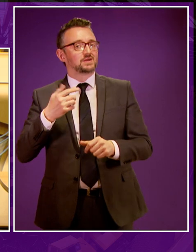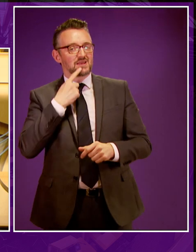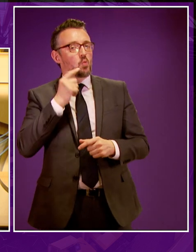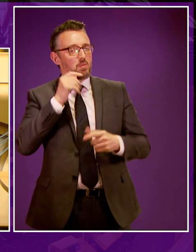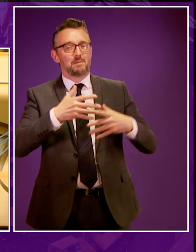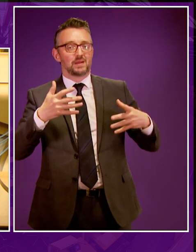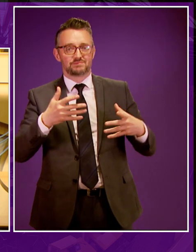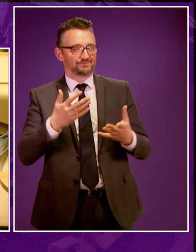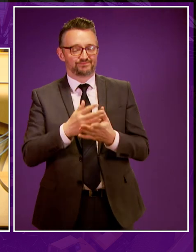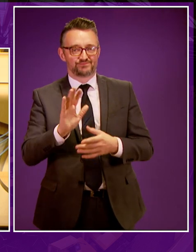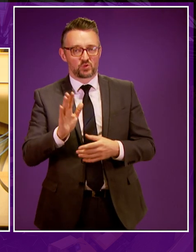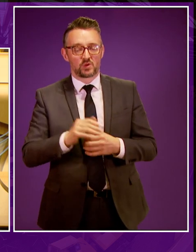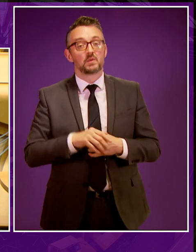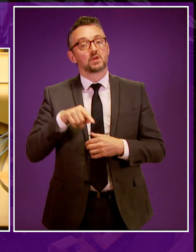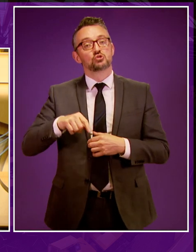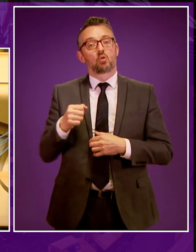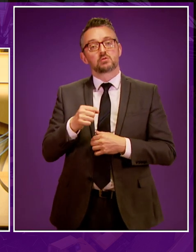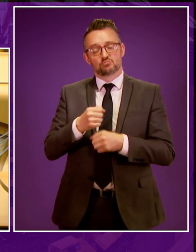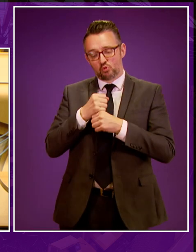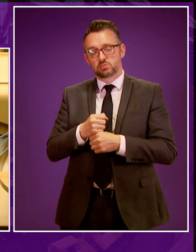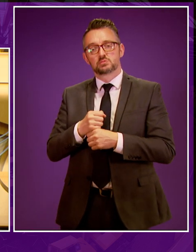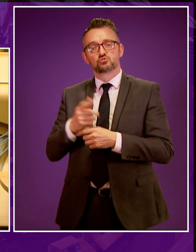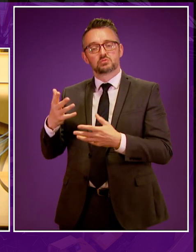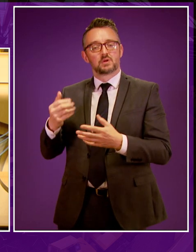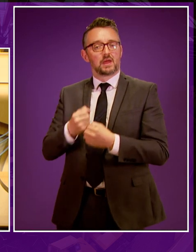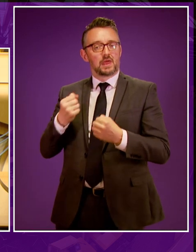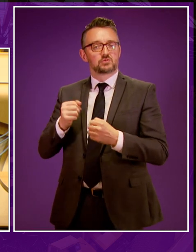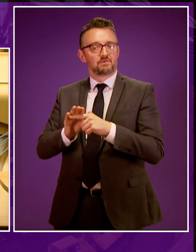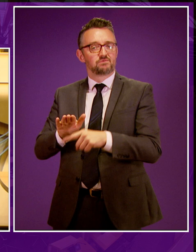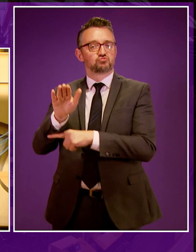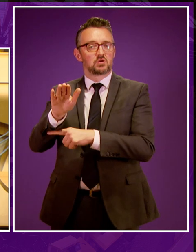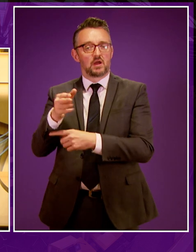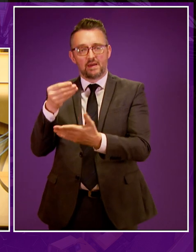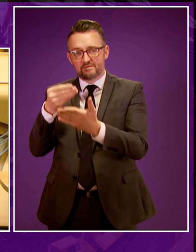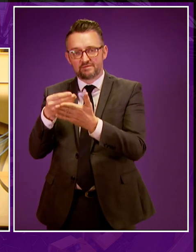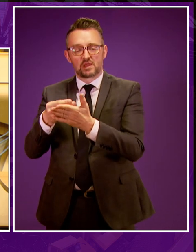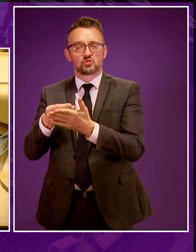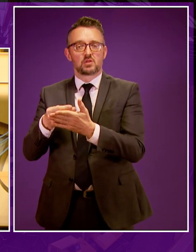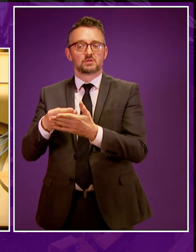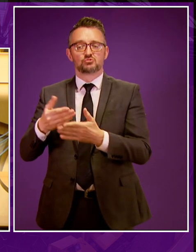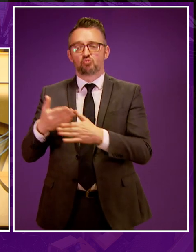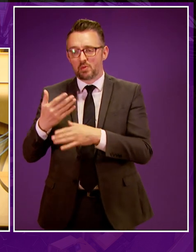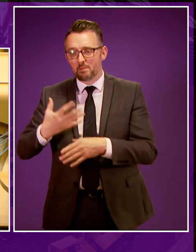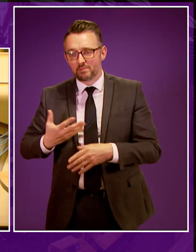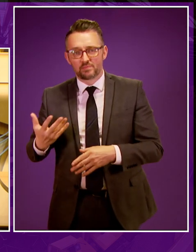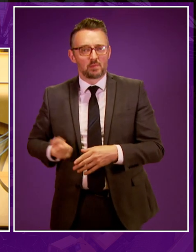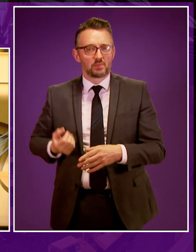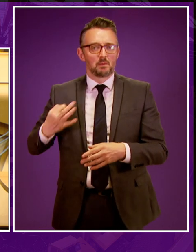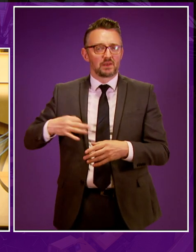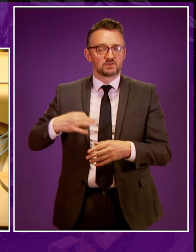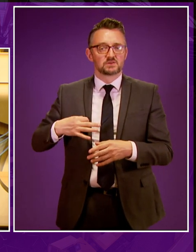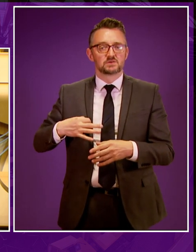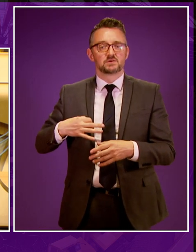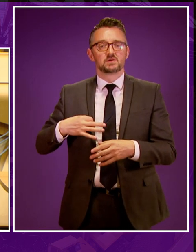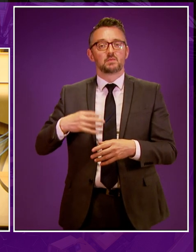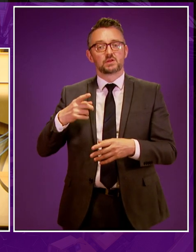And the fact is Scotland's already committed to an energy future that brings with it financial and jobs benefits. Indeed, we're already well down that